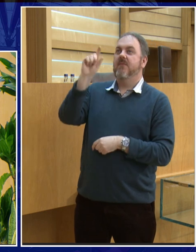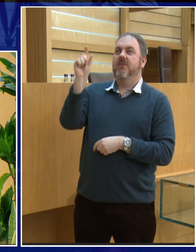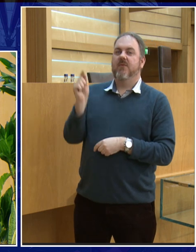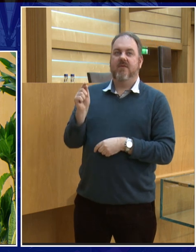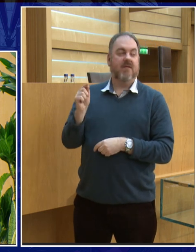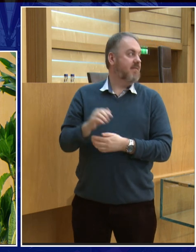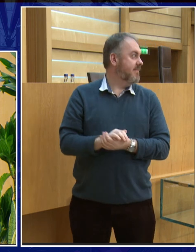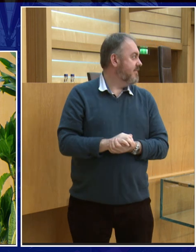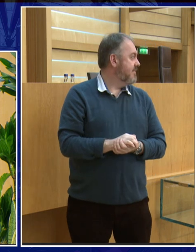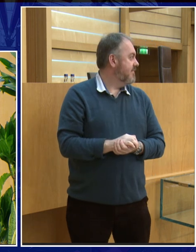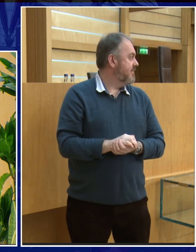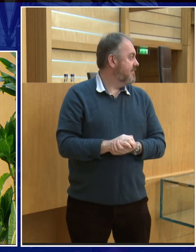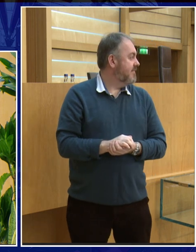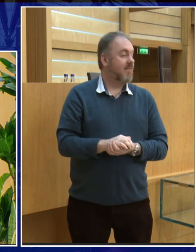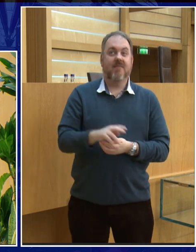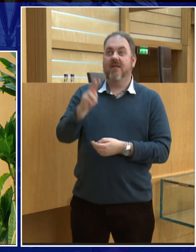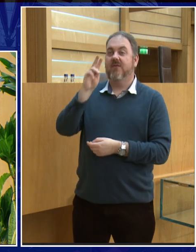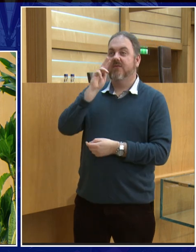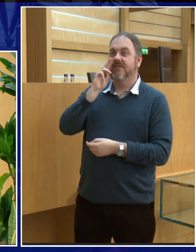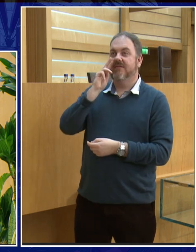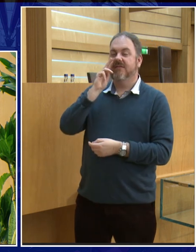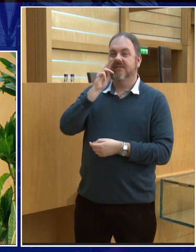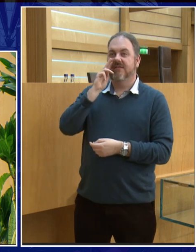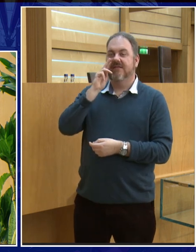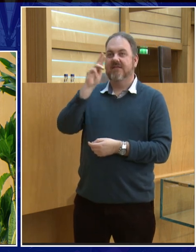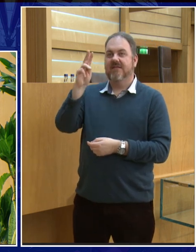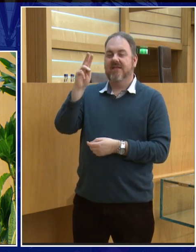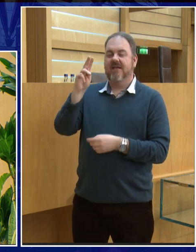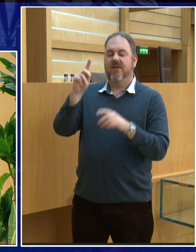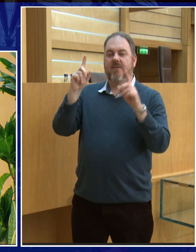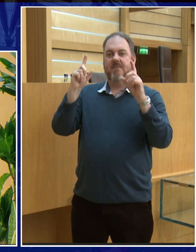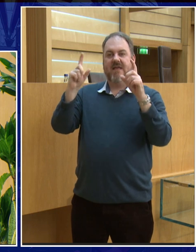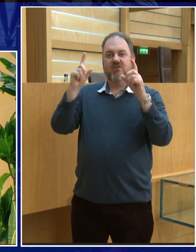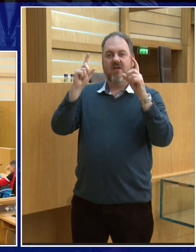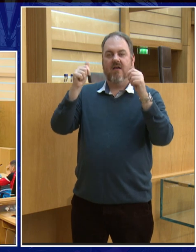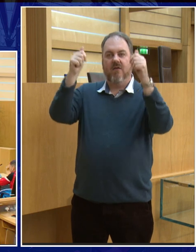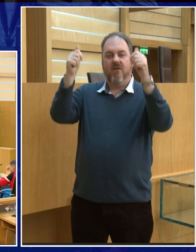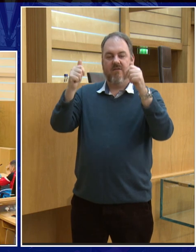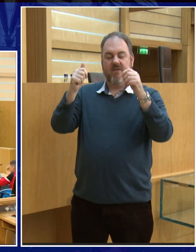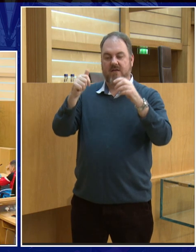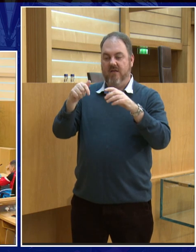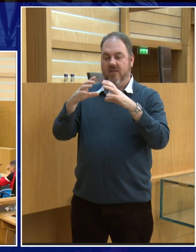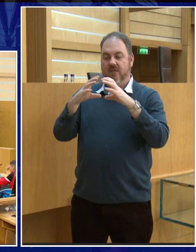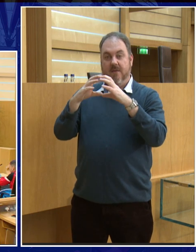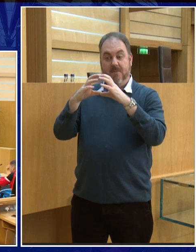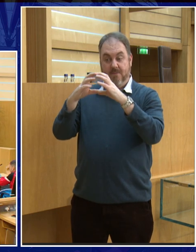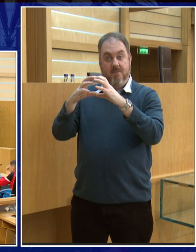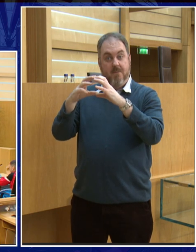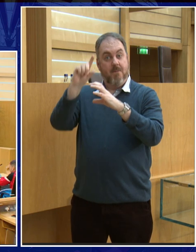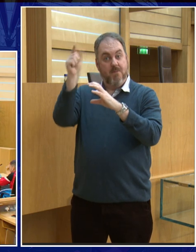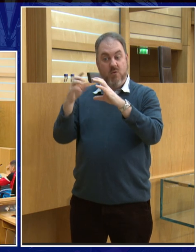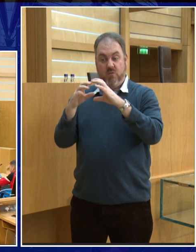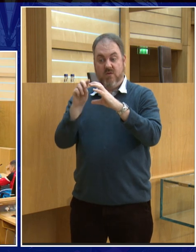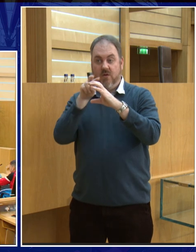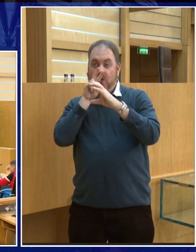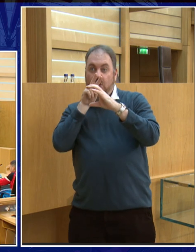This picture. I could see the earth rising around the moon and this is a picture that is called Earthrise and it's one